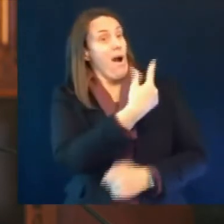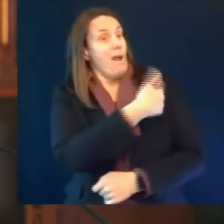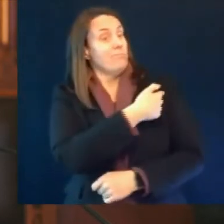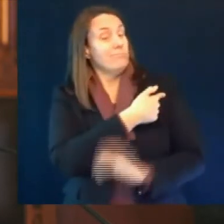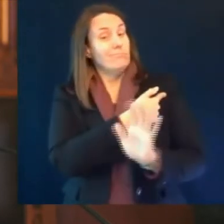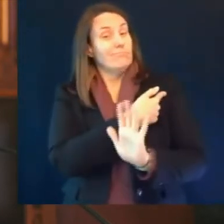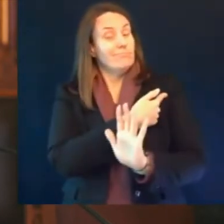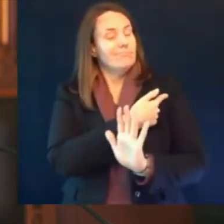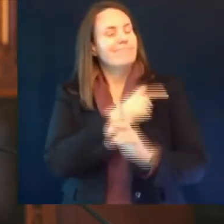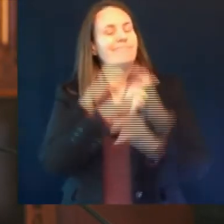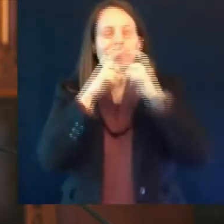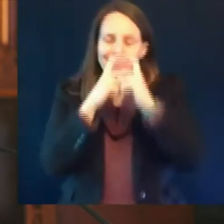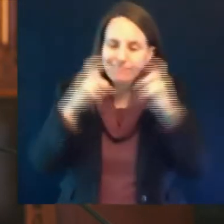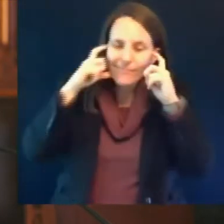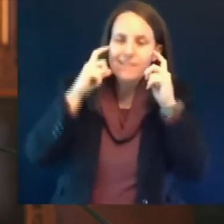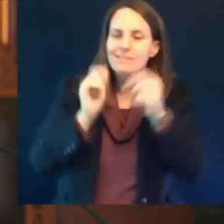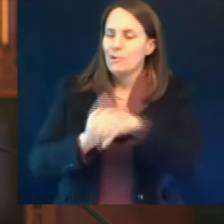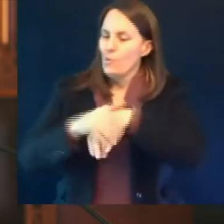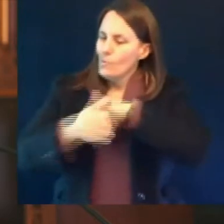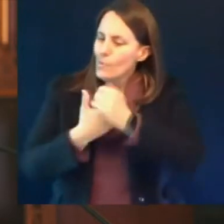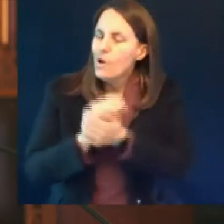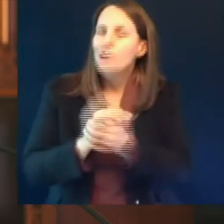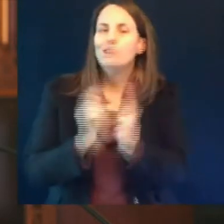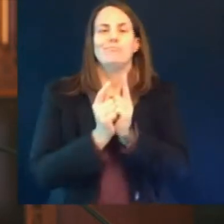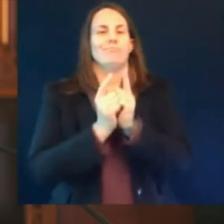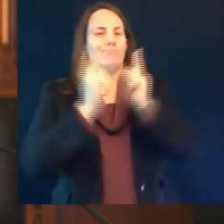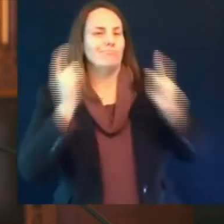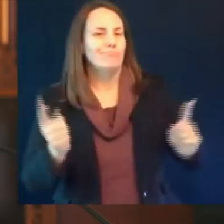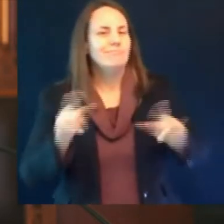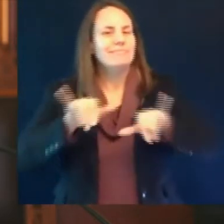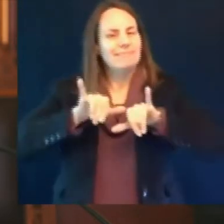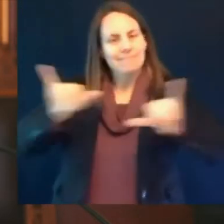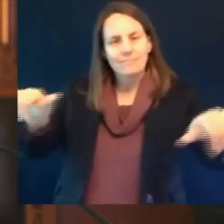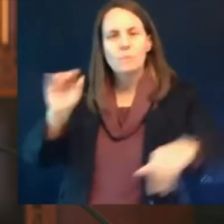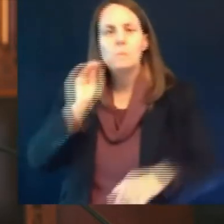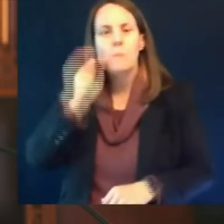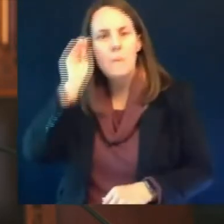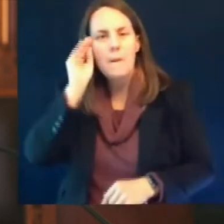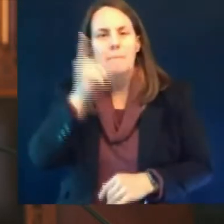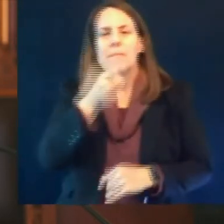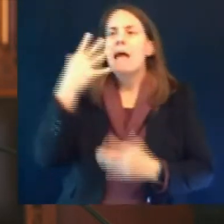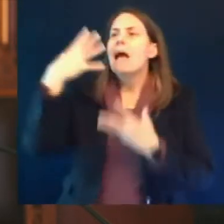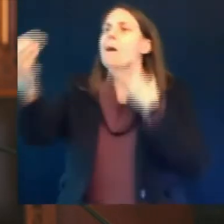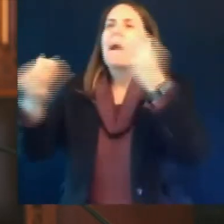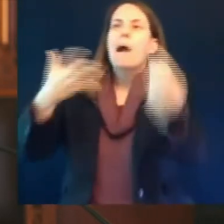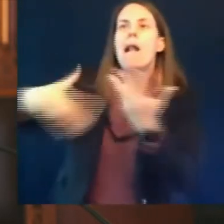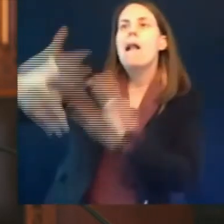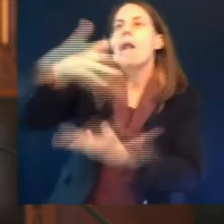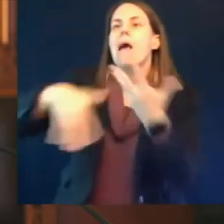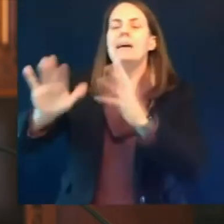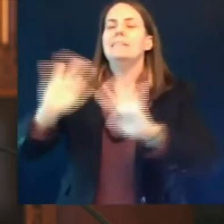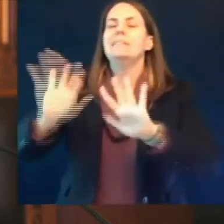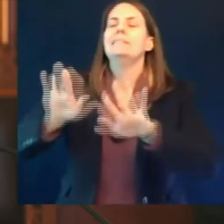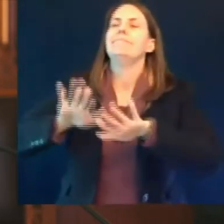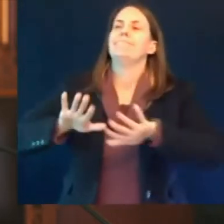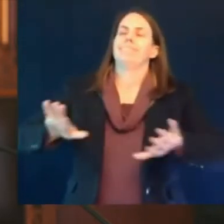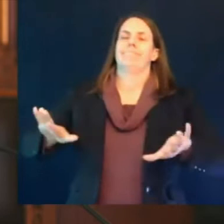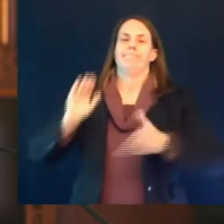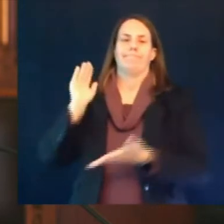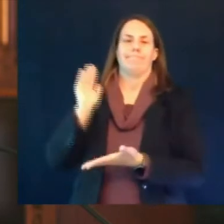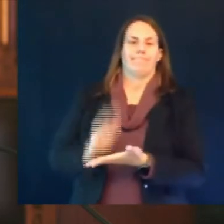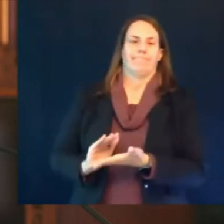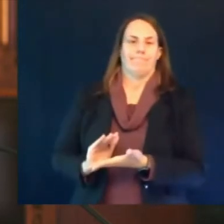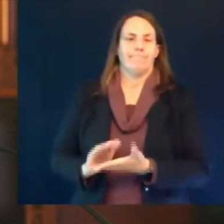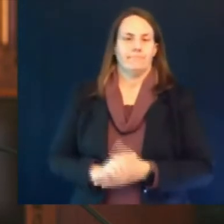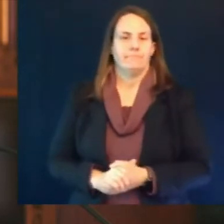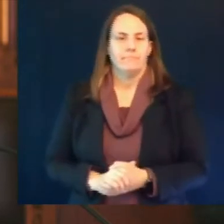and limiting your interaction with people outside your immediate household our current seven-day average for new